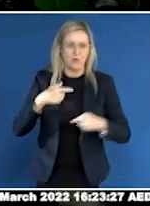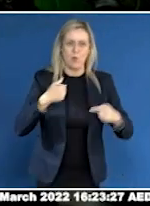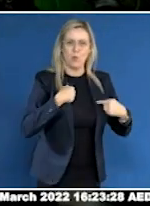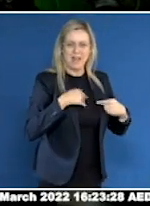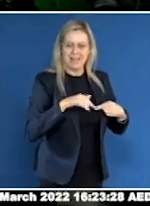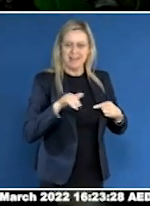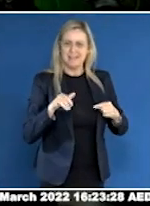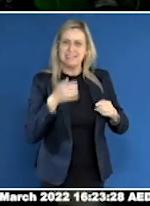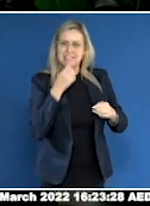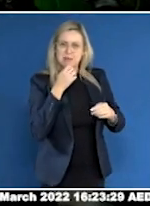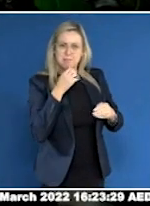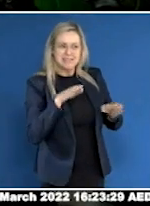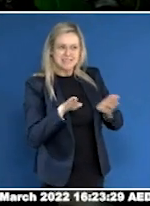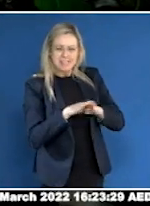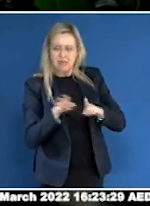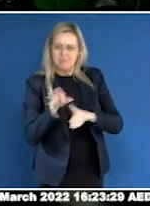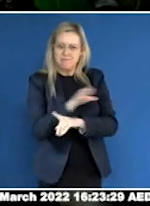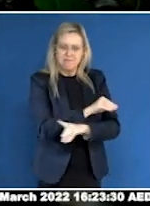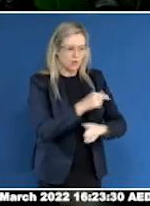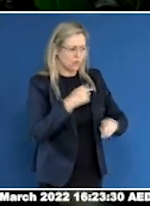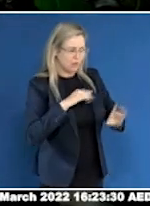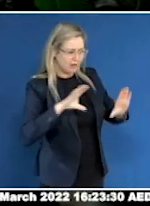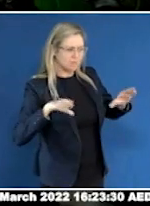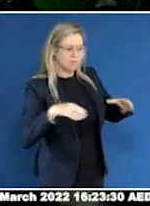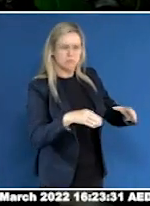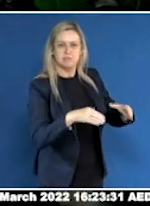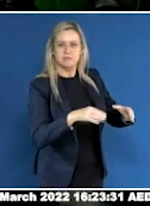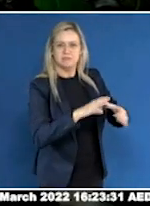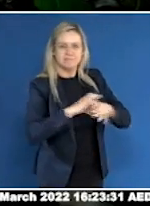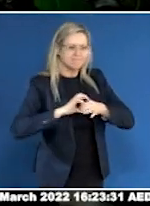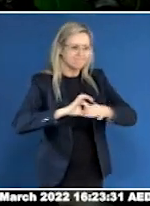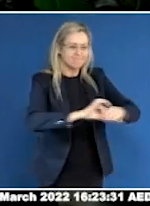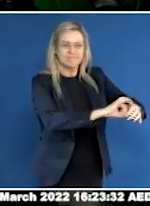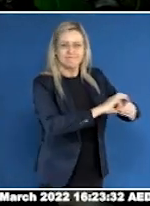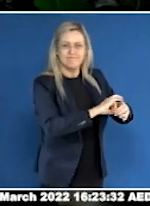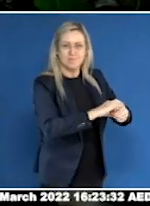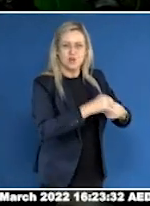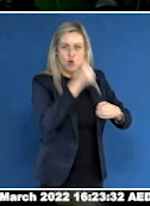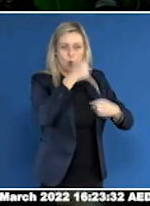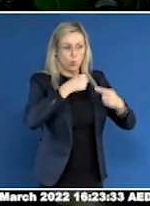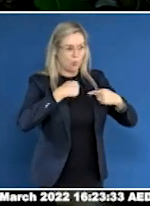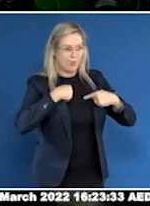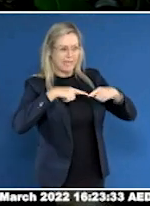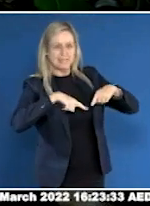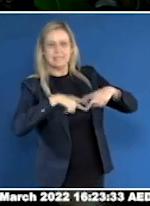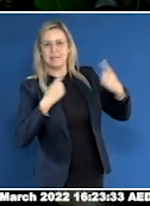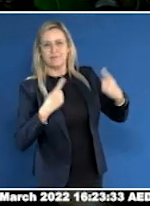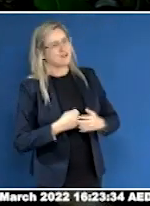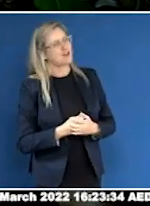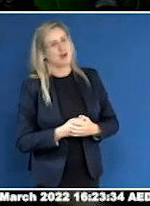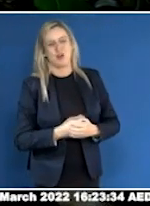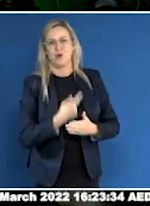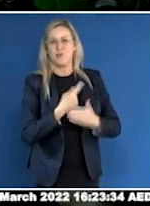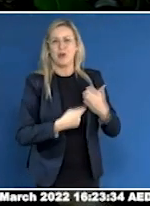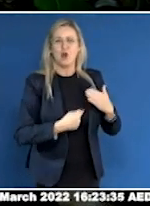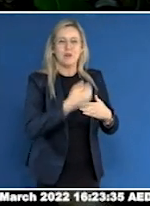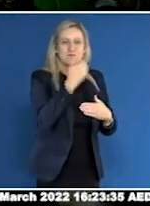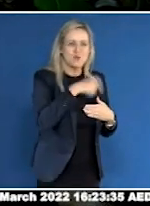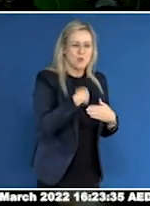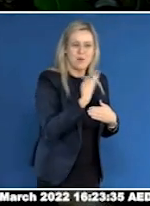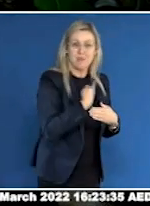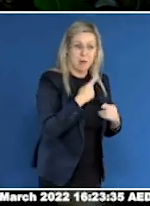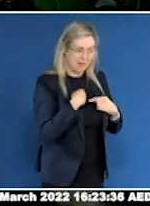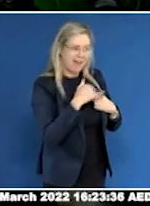connect with each other, and we know that we aren't the outcasts. We're just the minority, and when you provide that